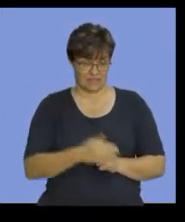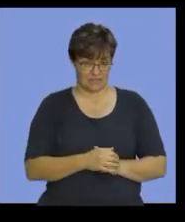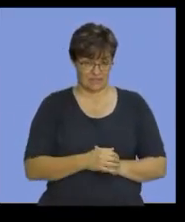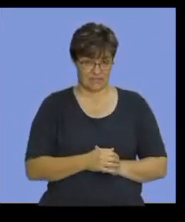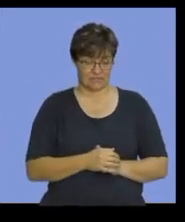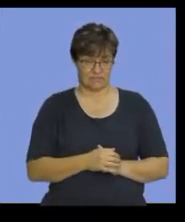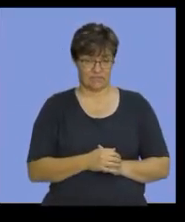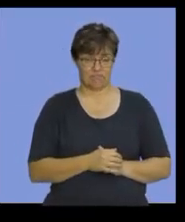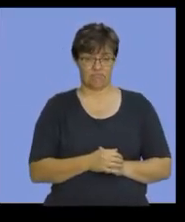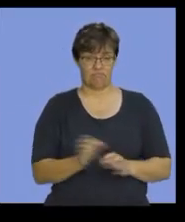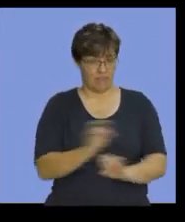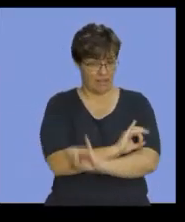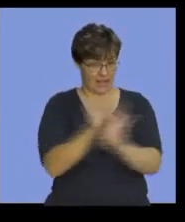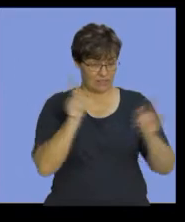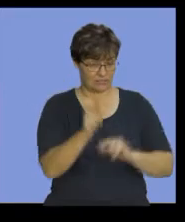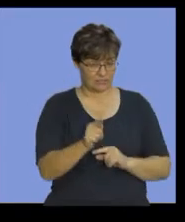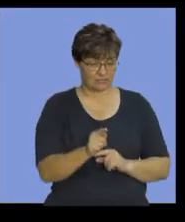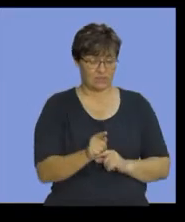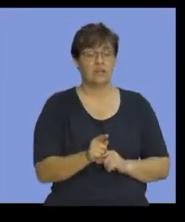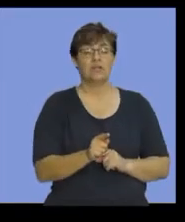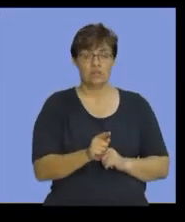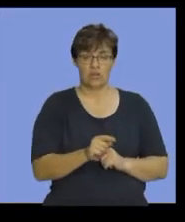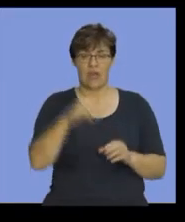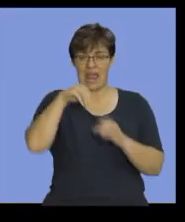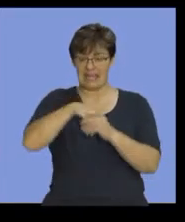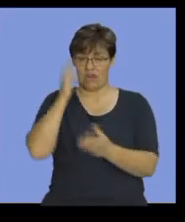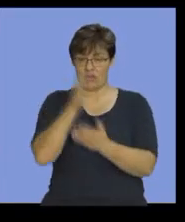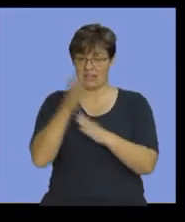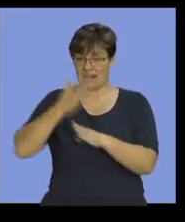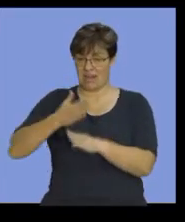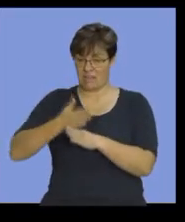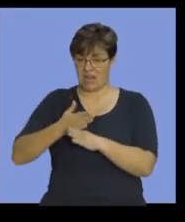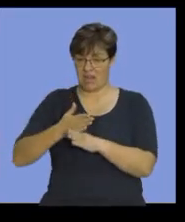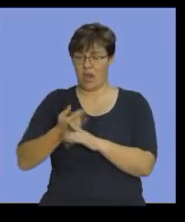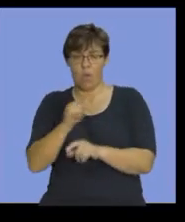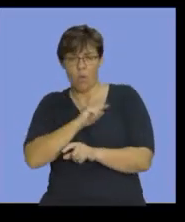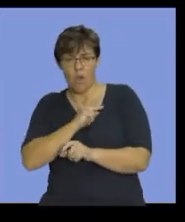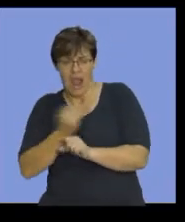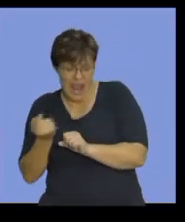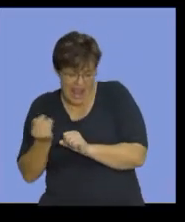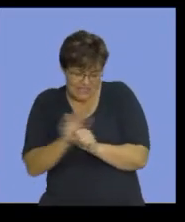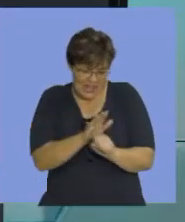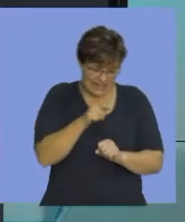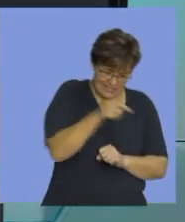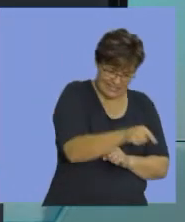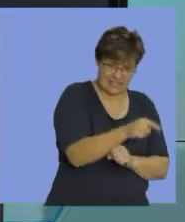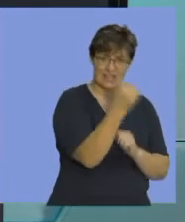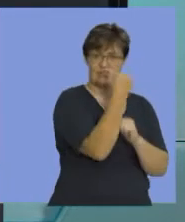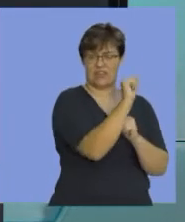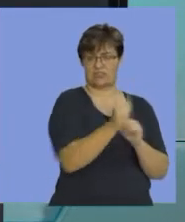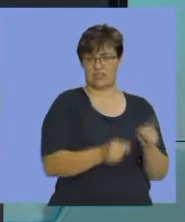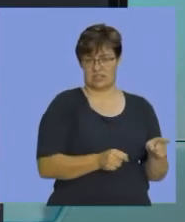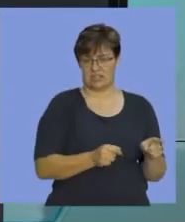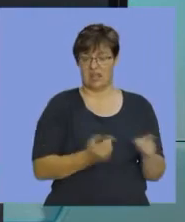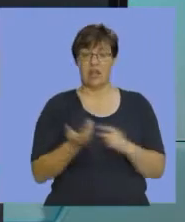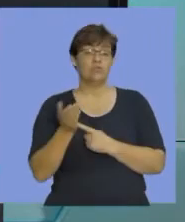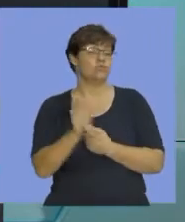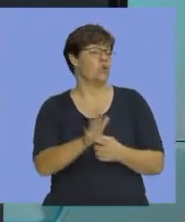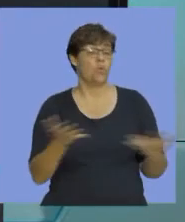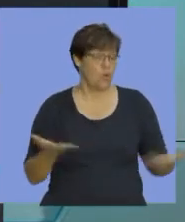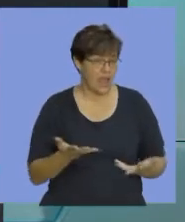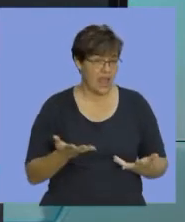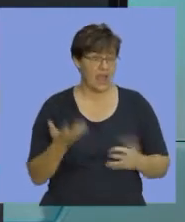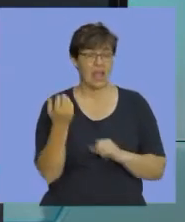Clear? So indirect labor, as it affects the factory, would appear under